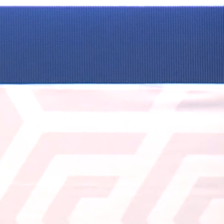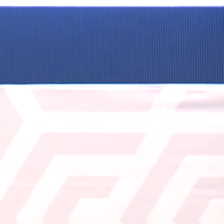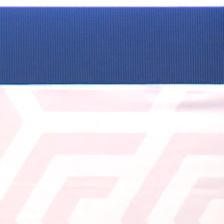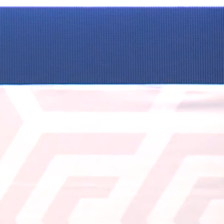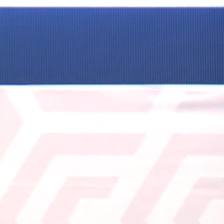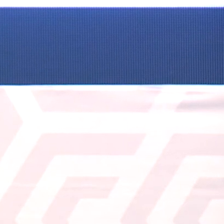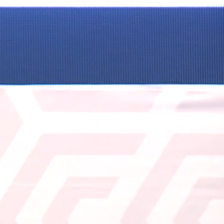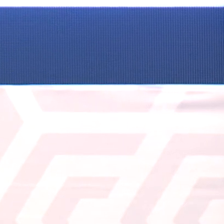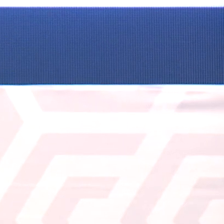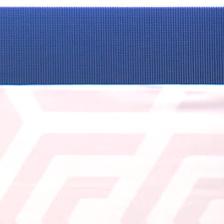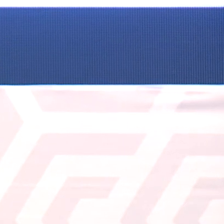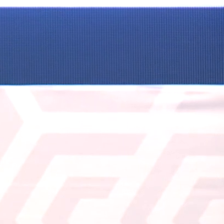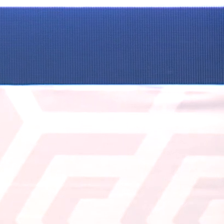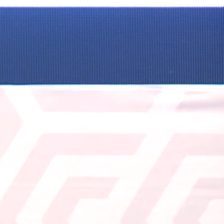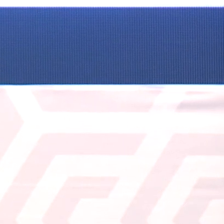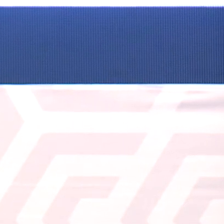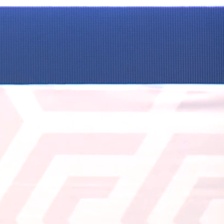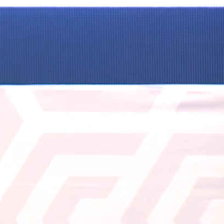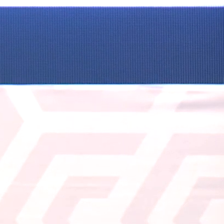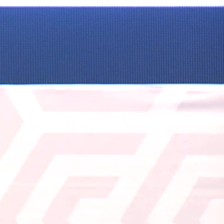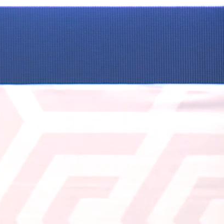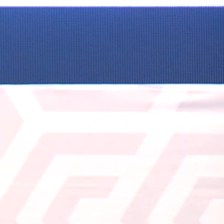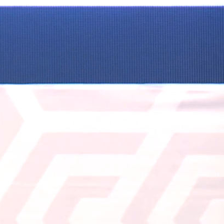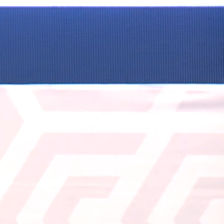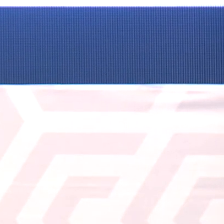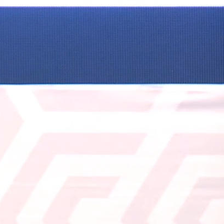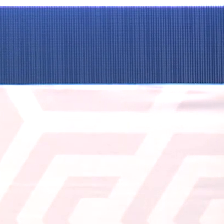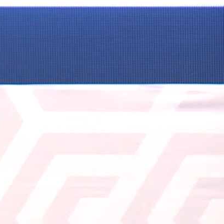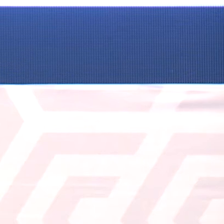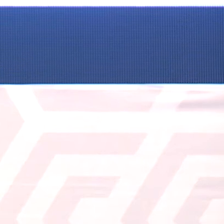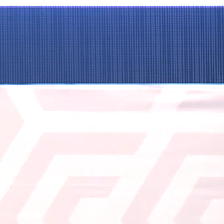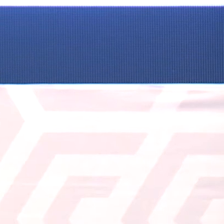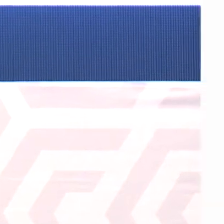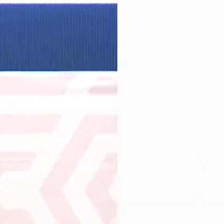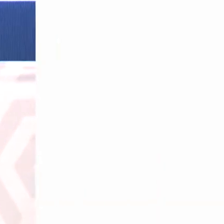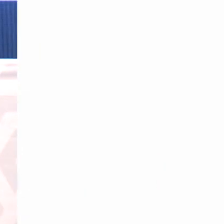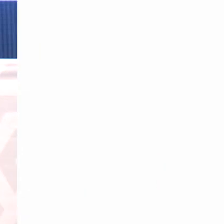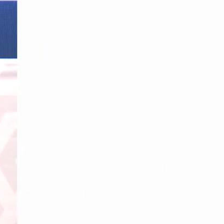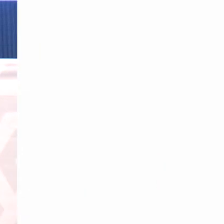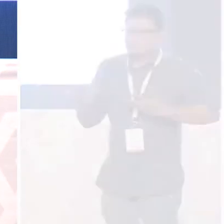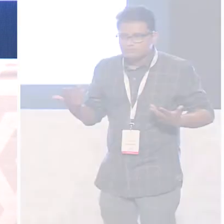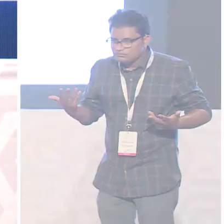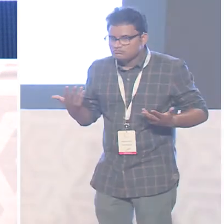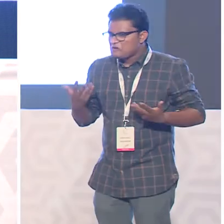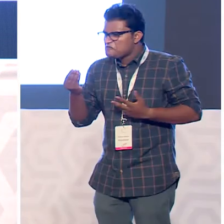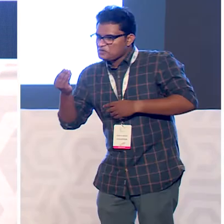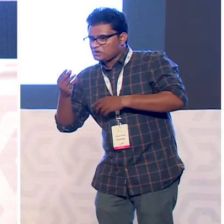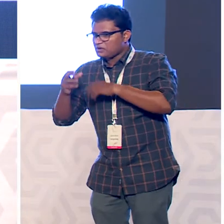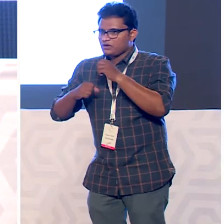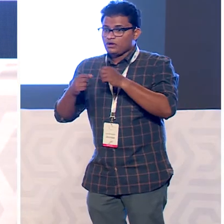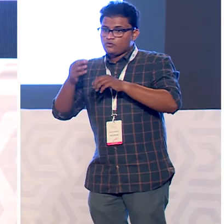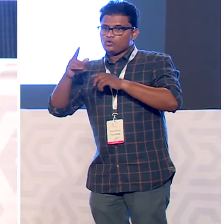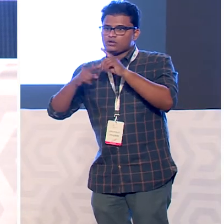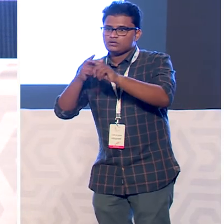progressive type in the in which the person affected becomes completely disabled in a matter of few years so the first